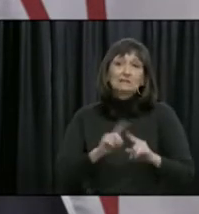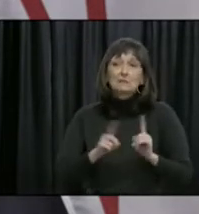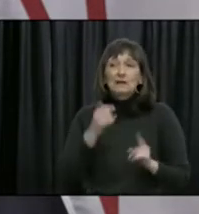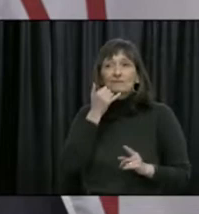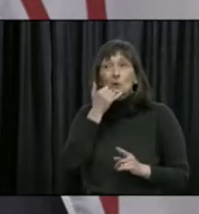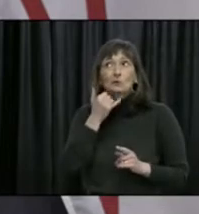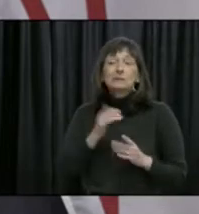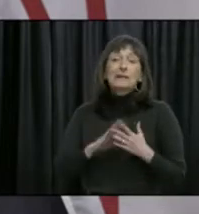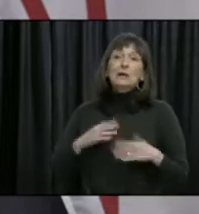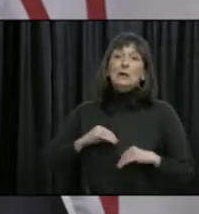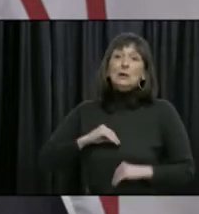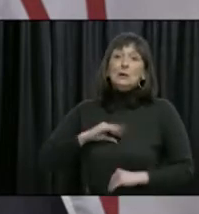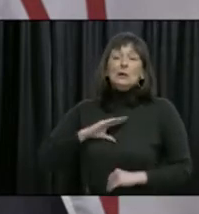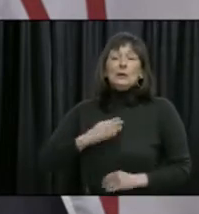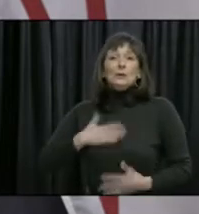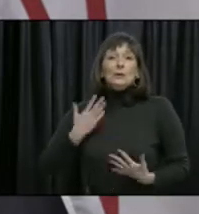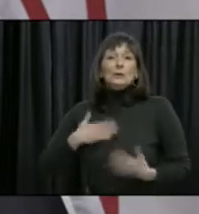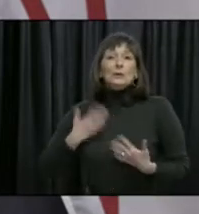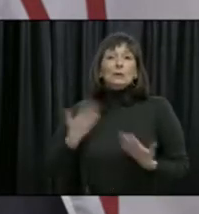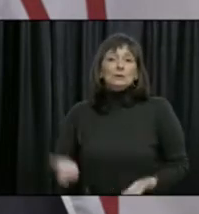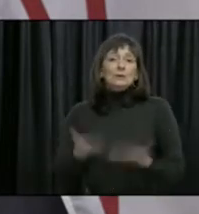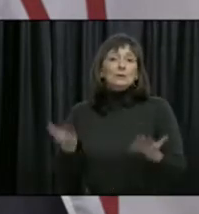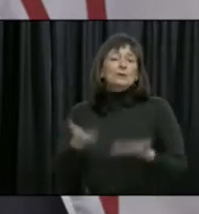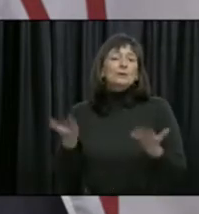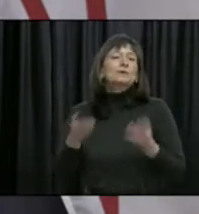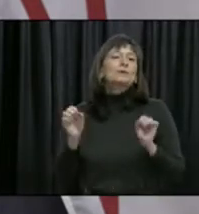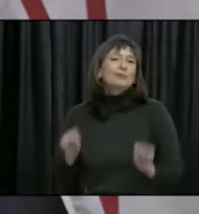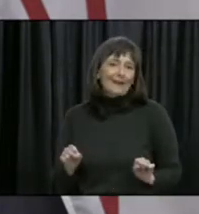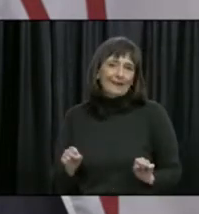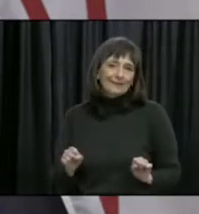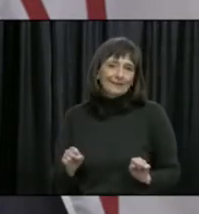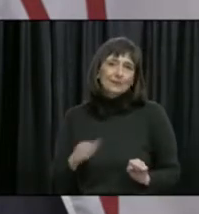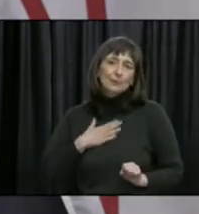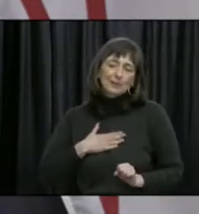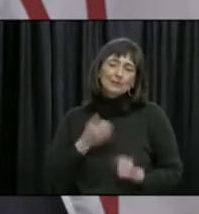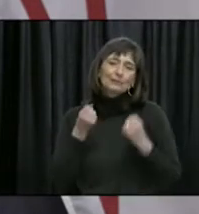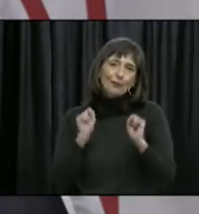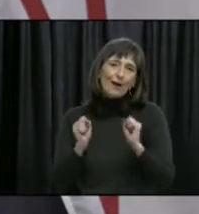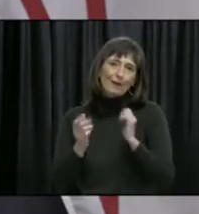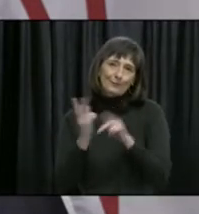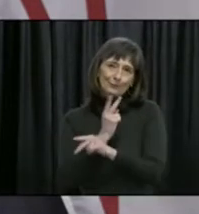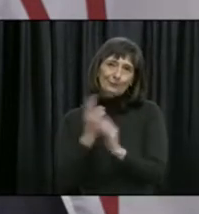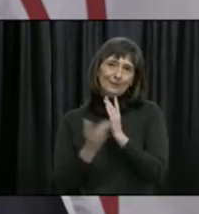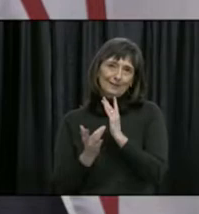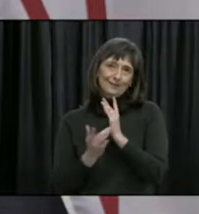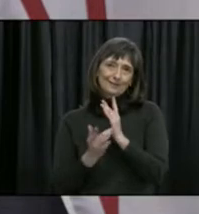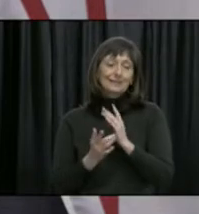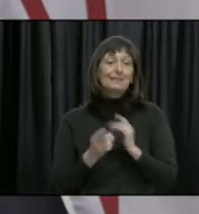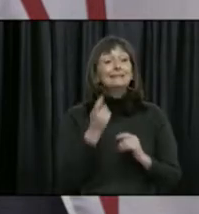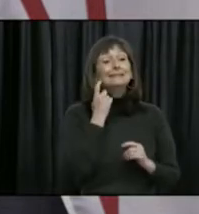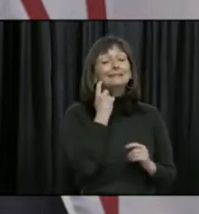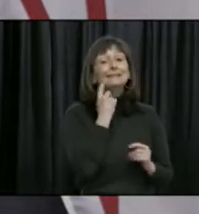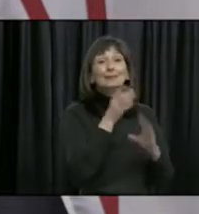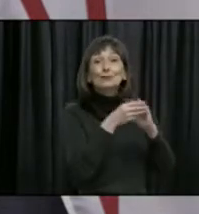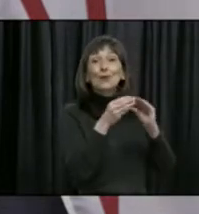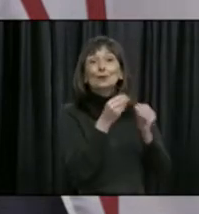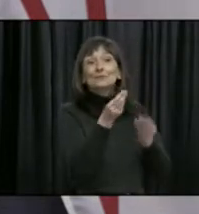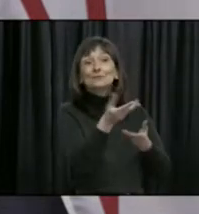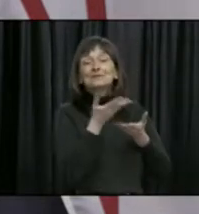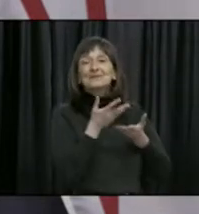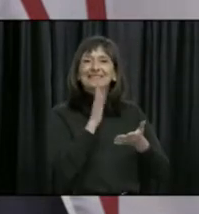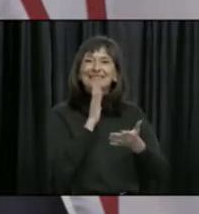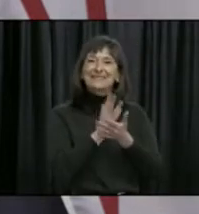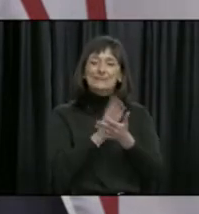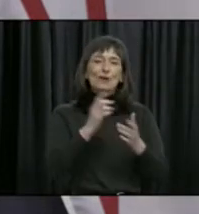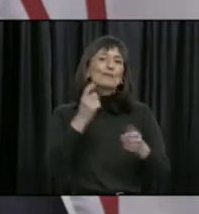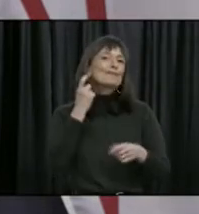is all that someone needs to raise their spirits and show them that people care. I've heard stories recently of people painting rocks with